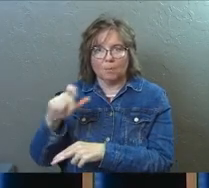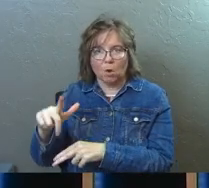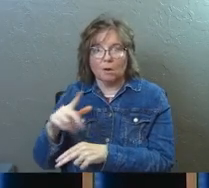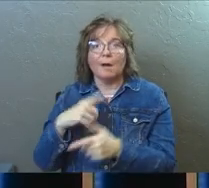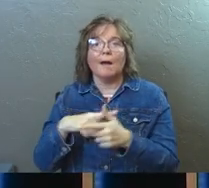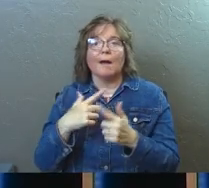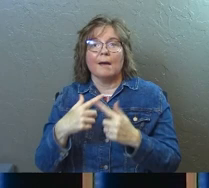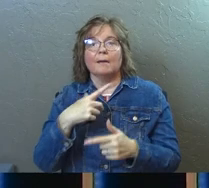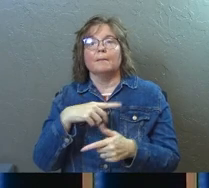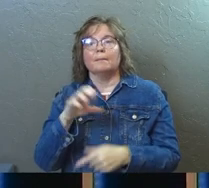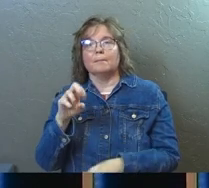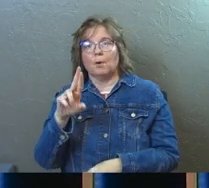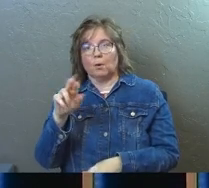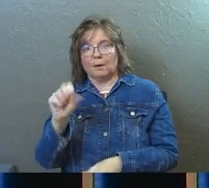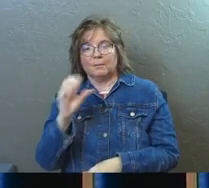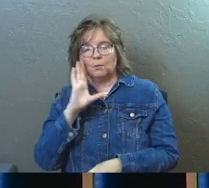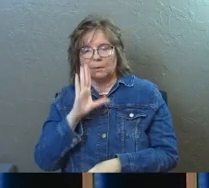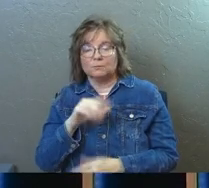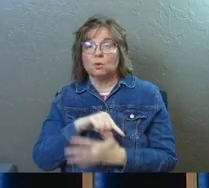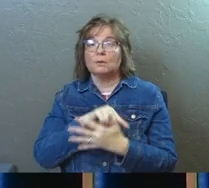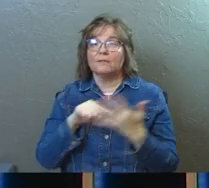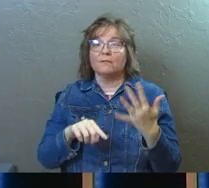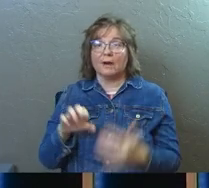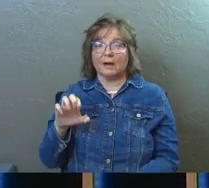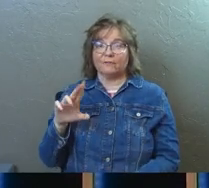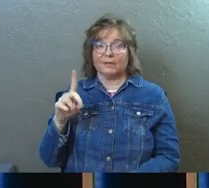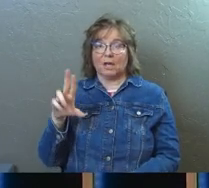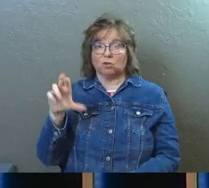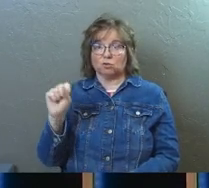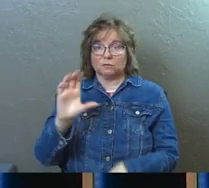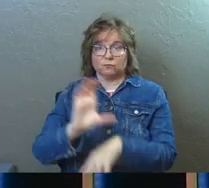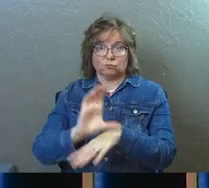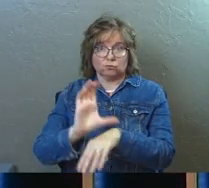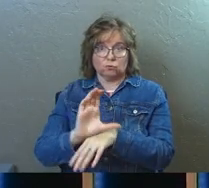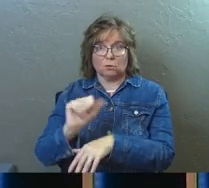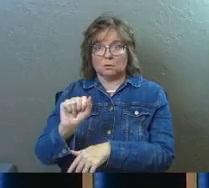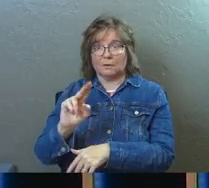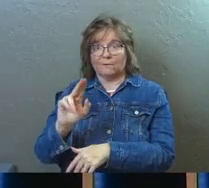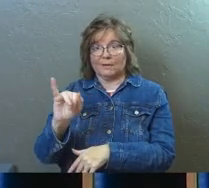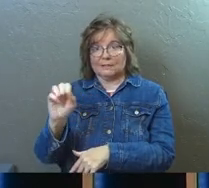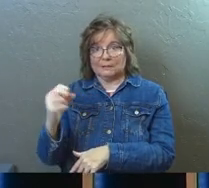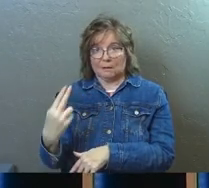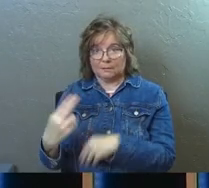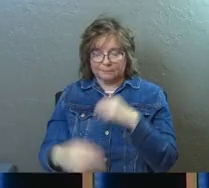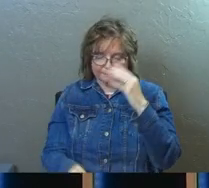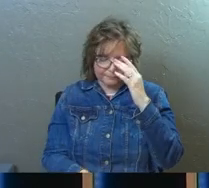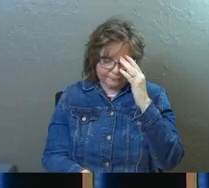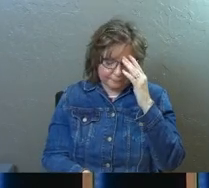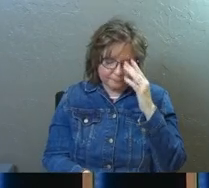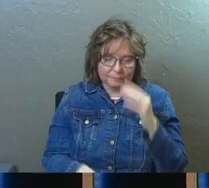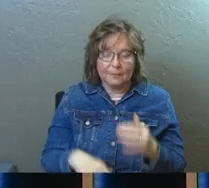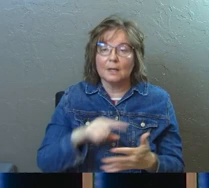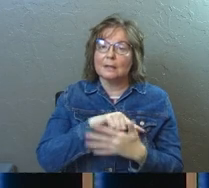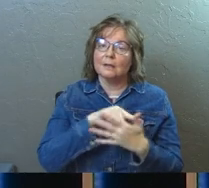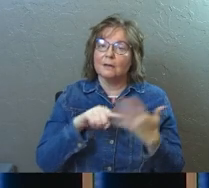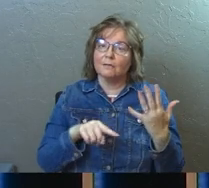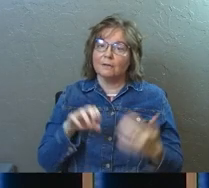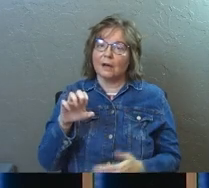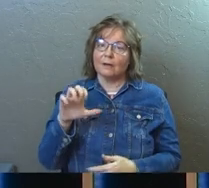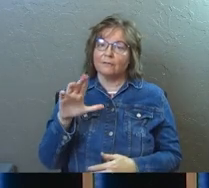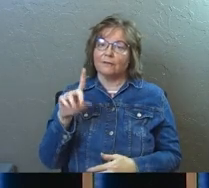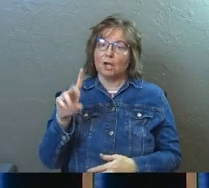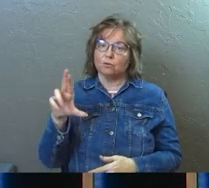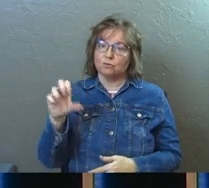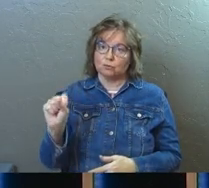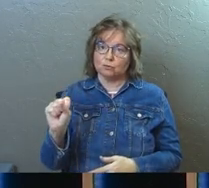so these are the five elders of the church of Antioch, we talked about the birth of the Antioch church a few weeks ago, these are the five elders,